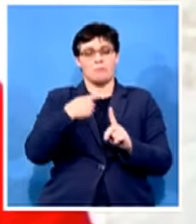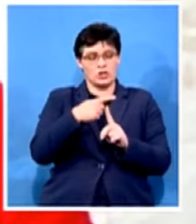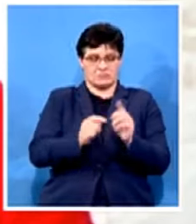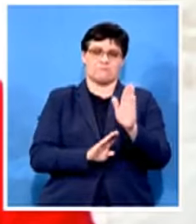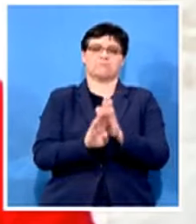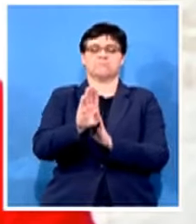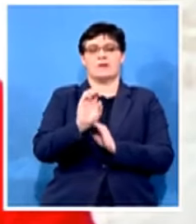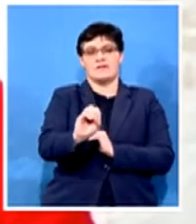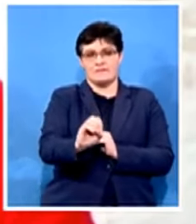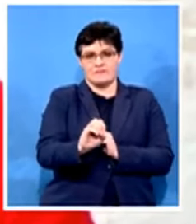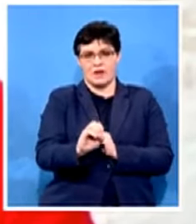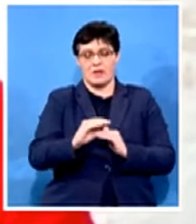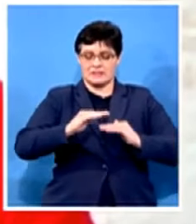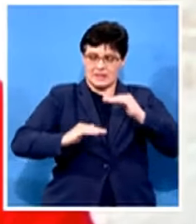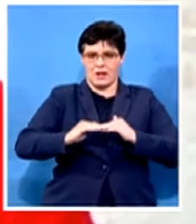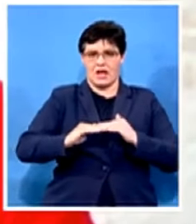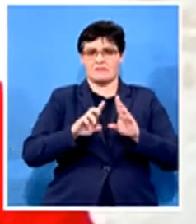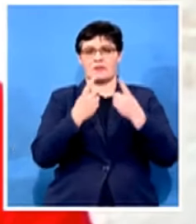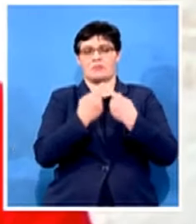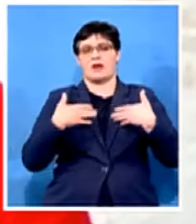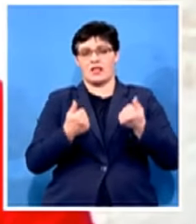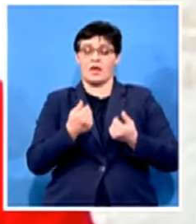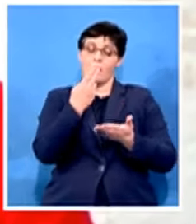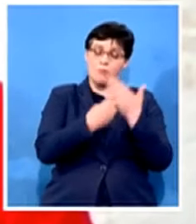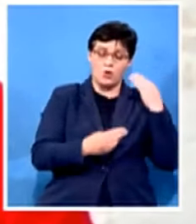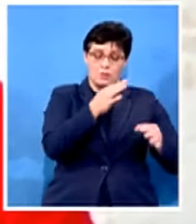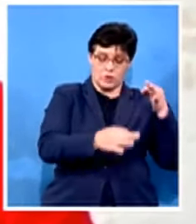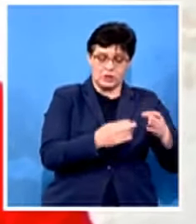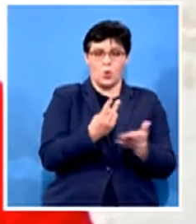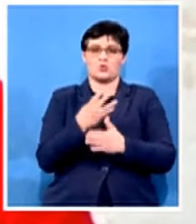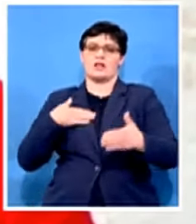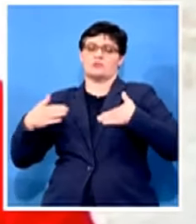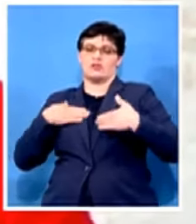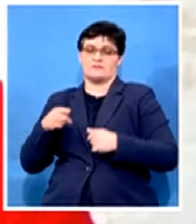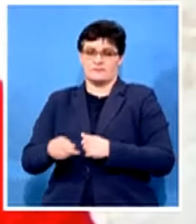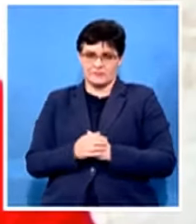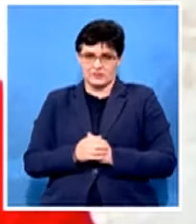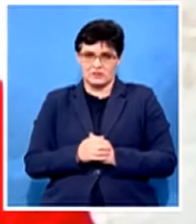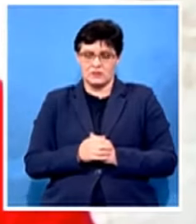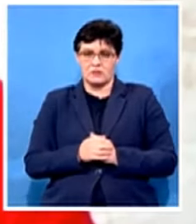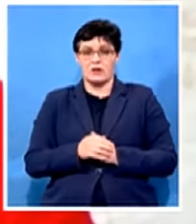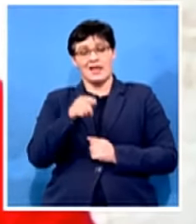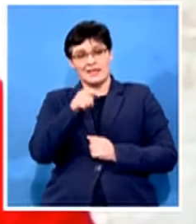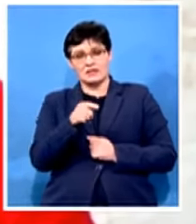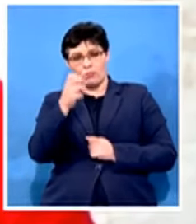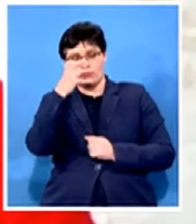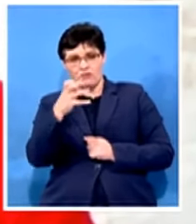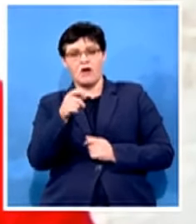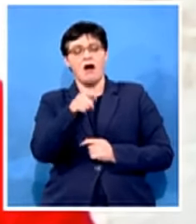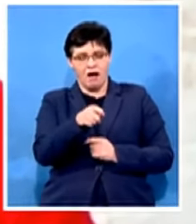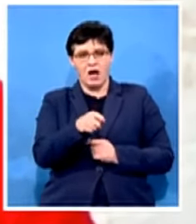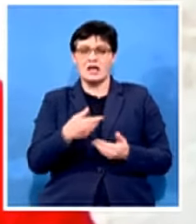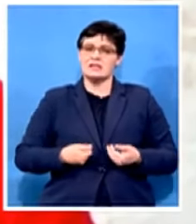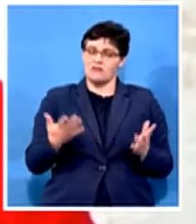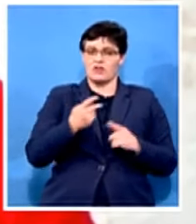both politically and administratively this saw professor locale sacrificing his work in the clinical setting